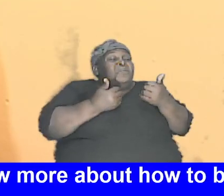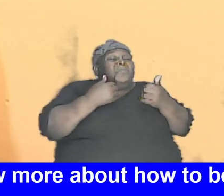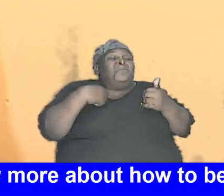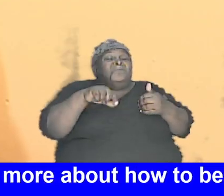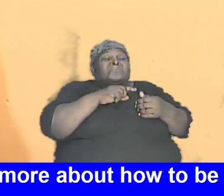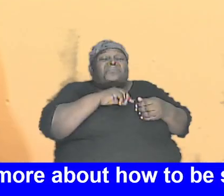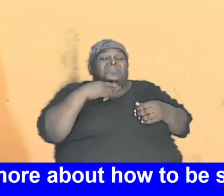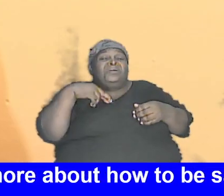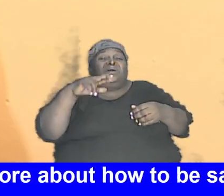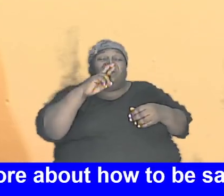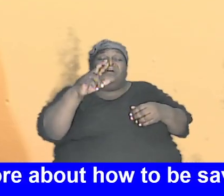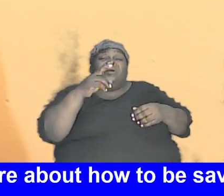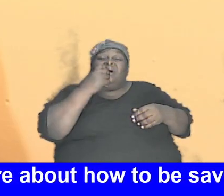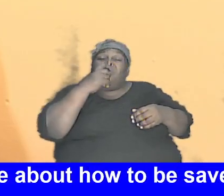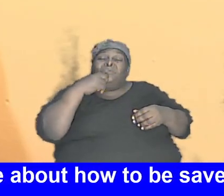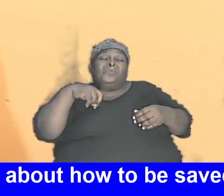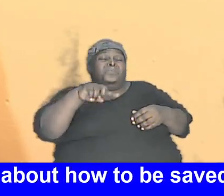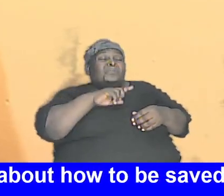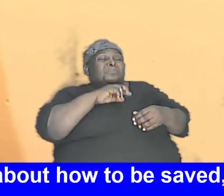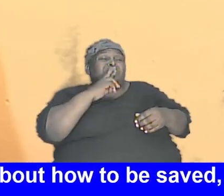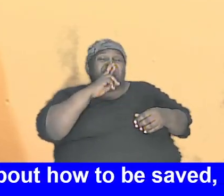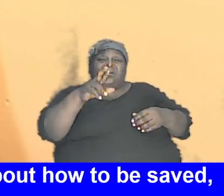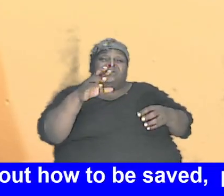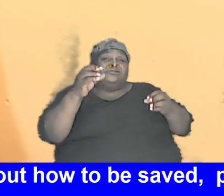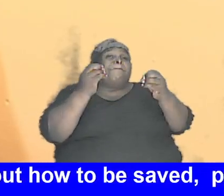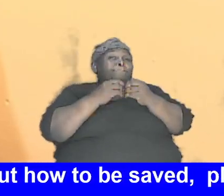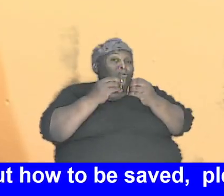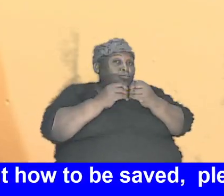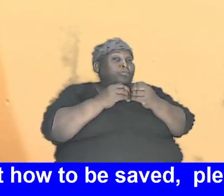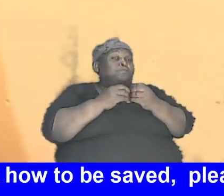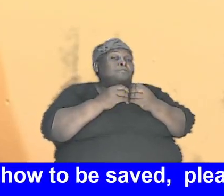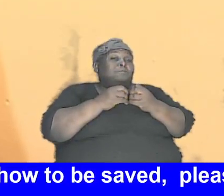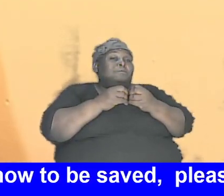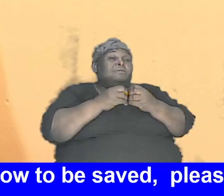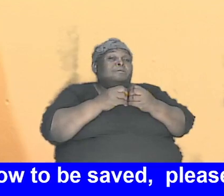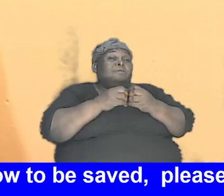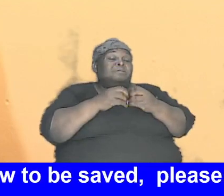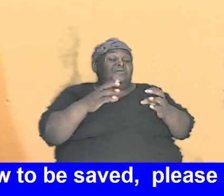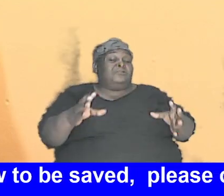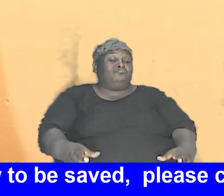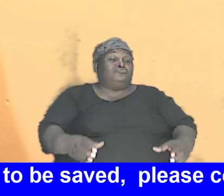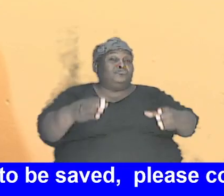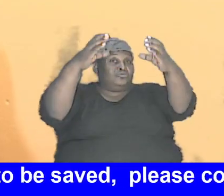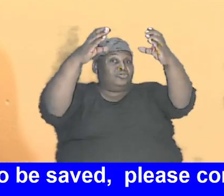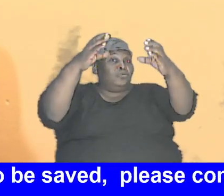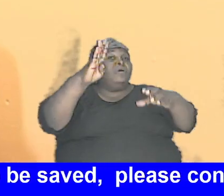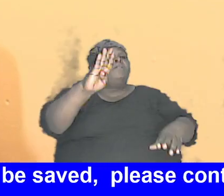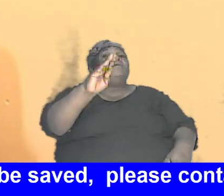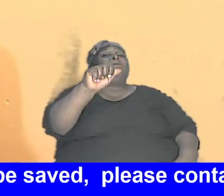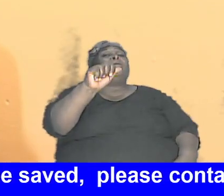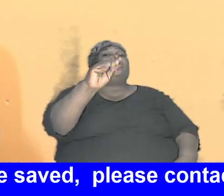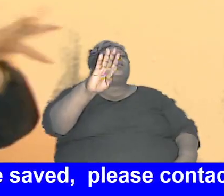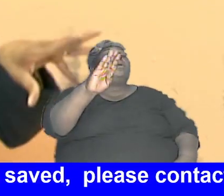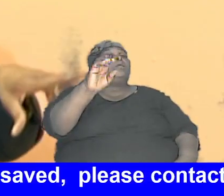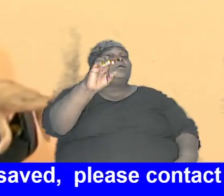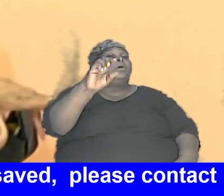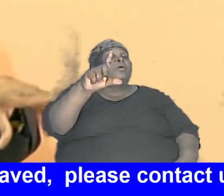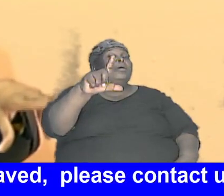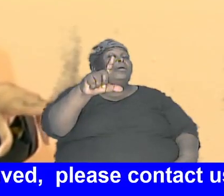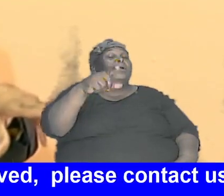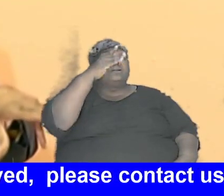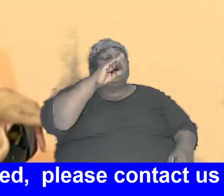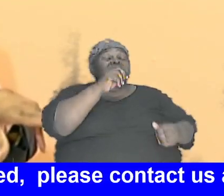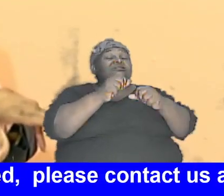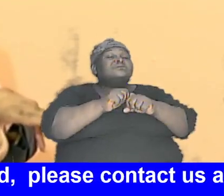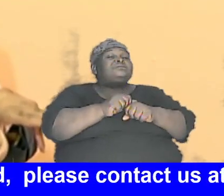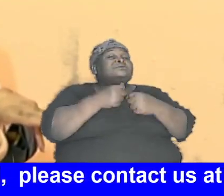are who we are because there is more enough there is the tower of Babel and there is God separating the